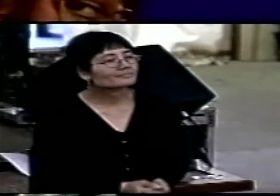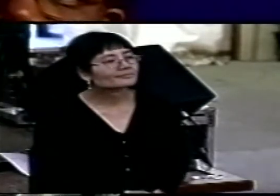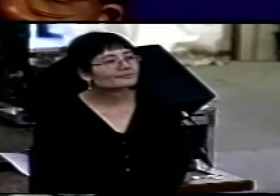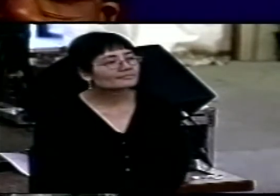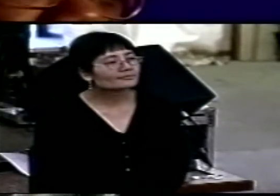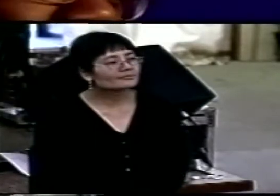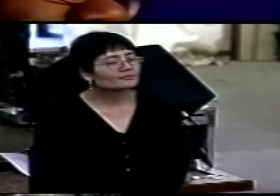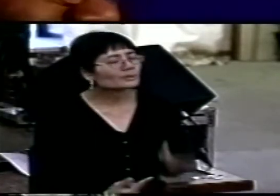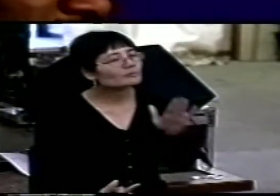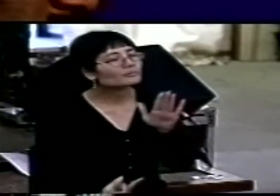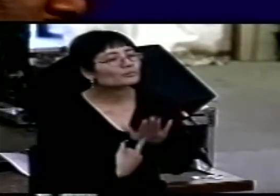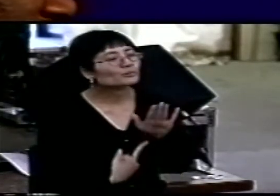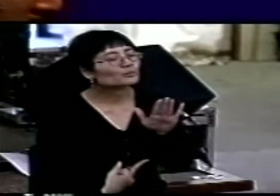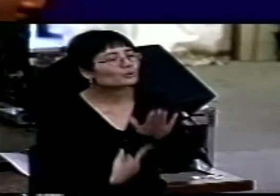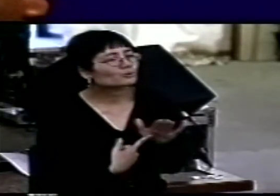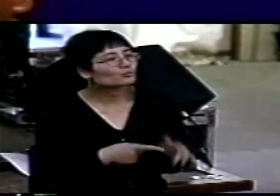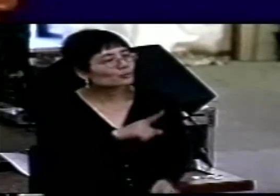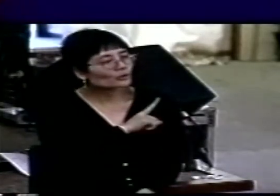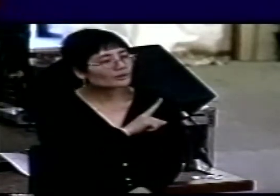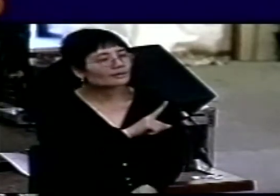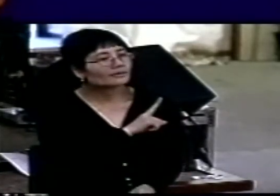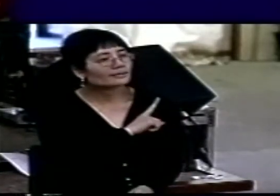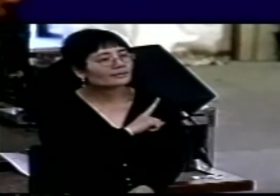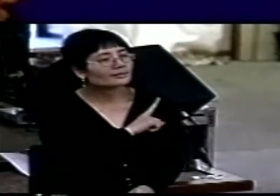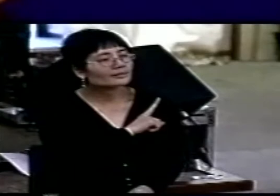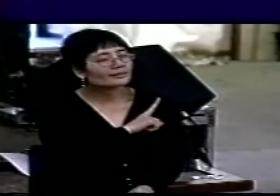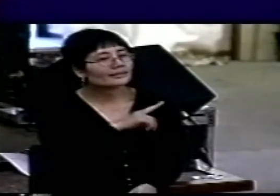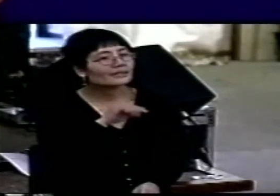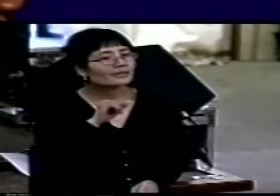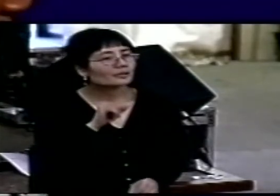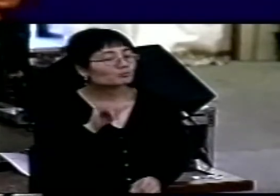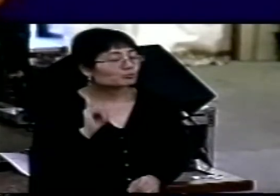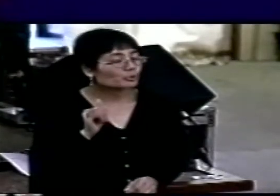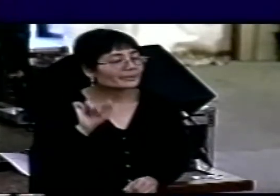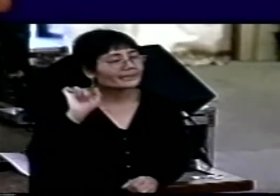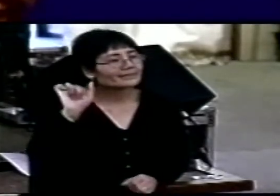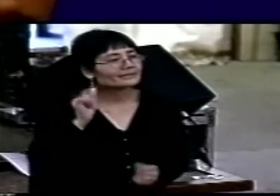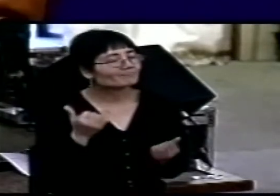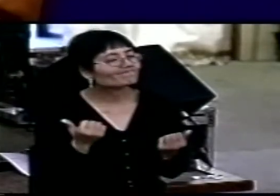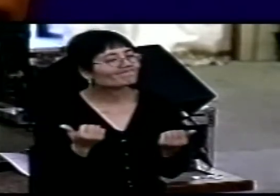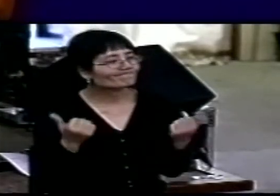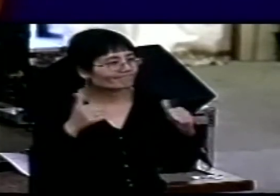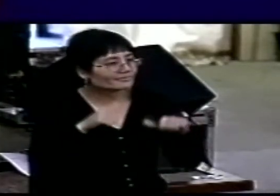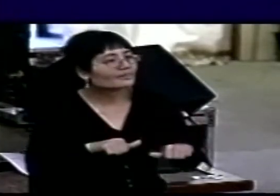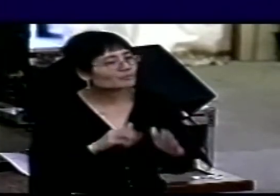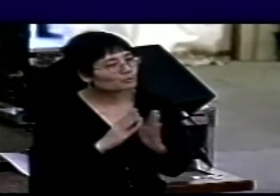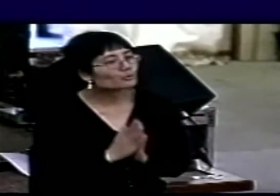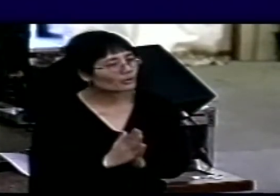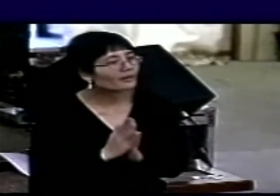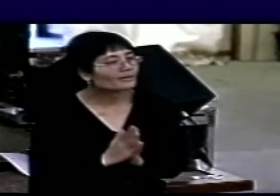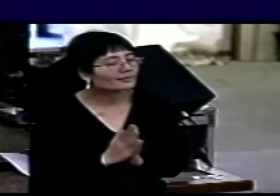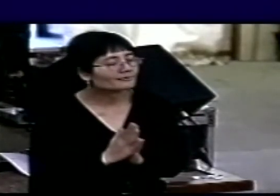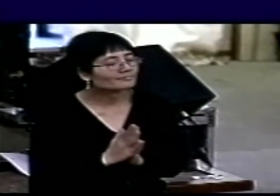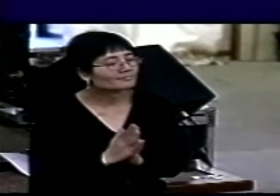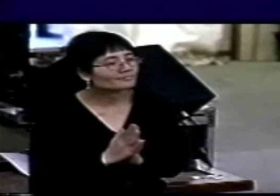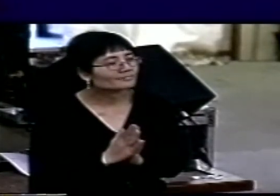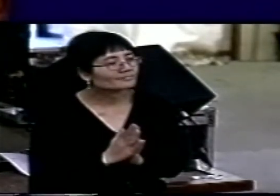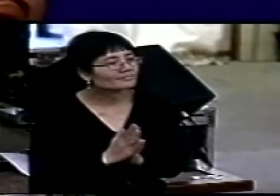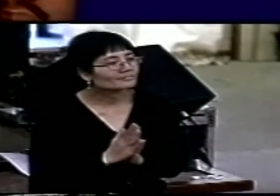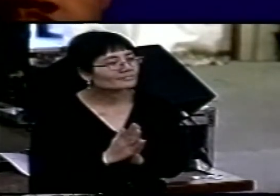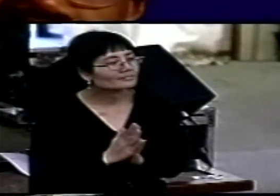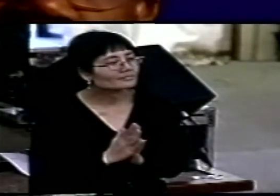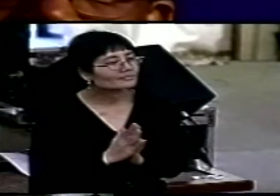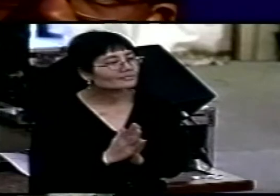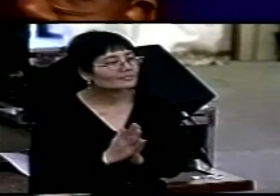But it's important too because this is probably his final magisterial prayer. I think if one reads the